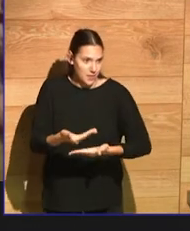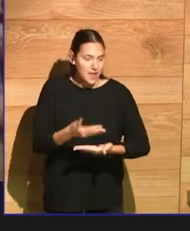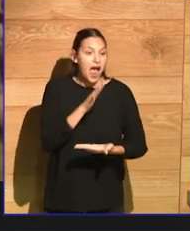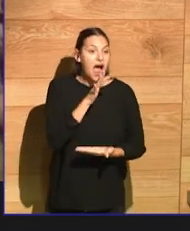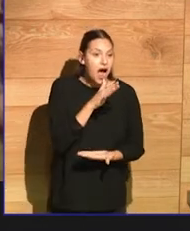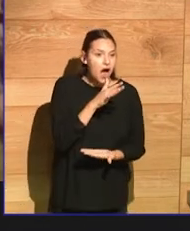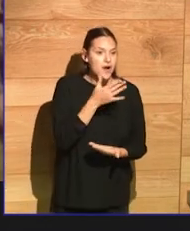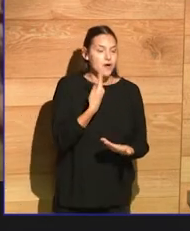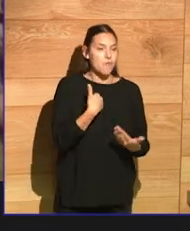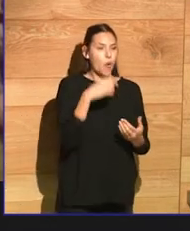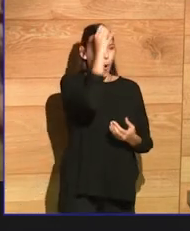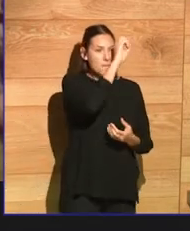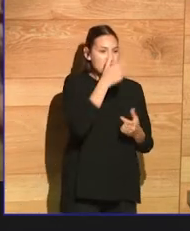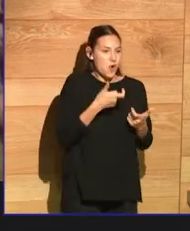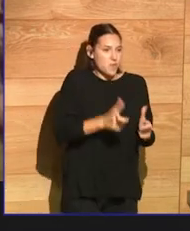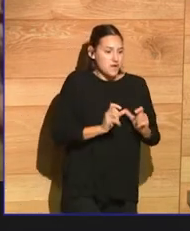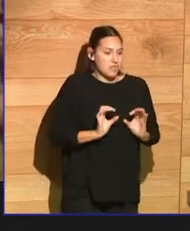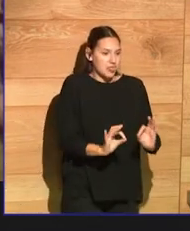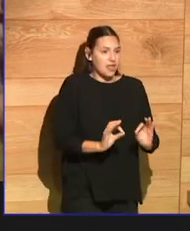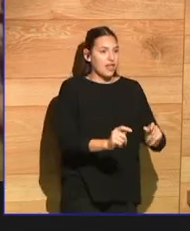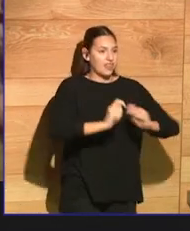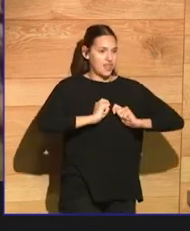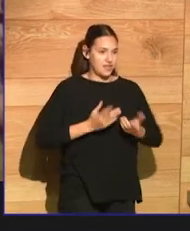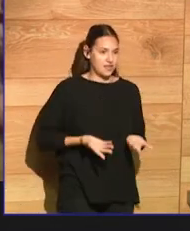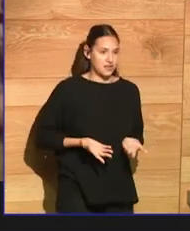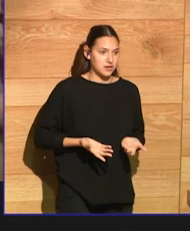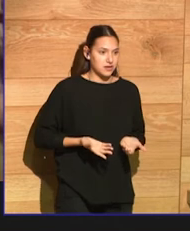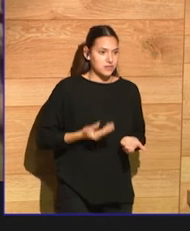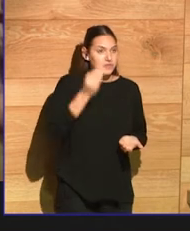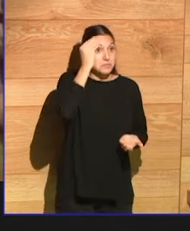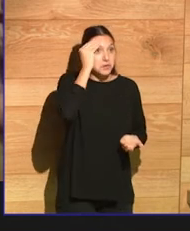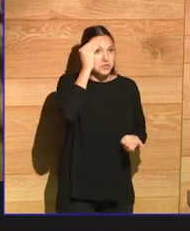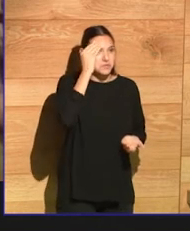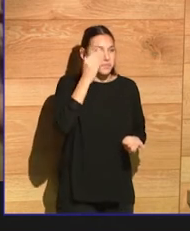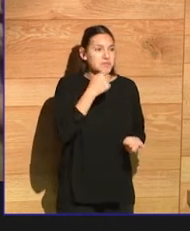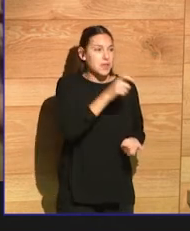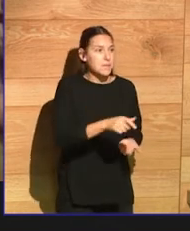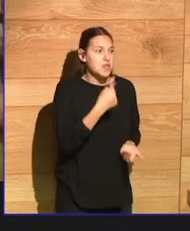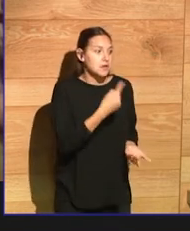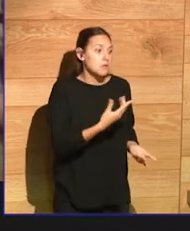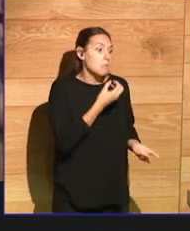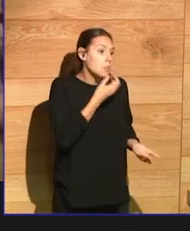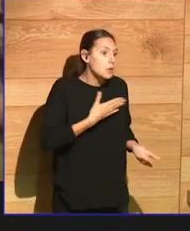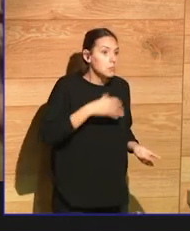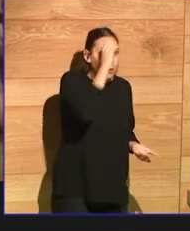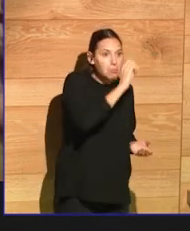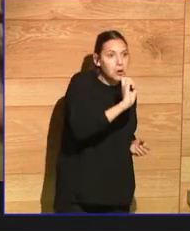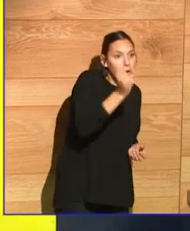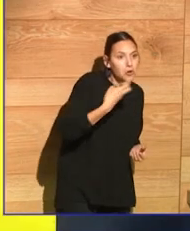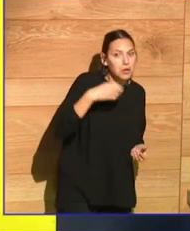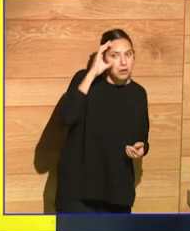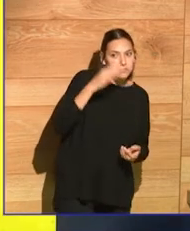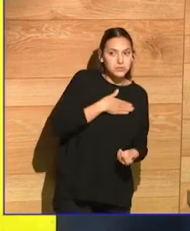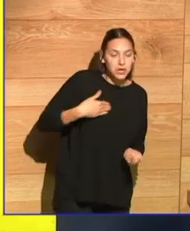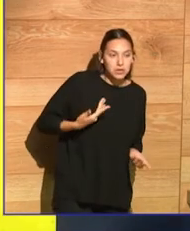kind of bored with hearing other people's opinion. This is as much as I can say on it. In this